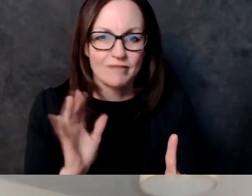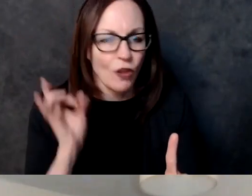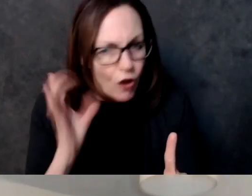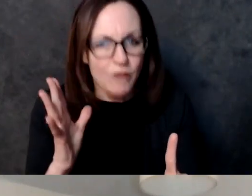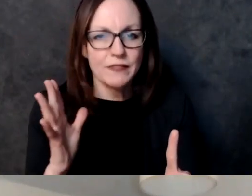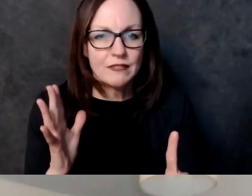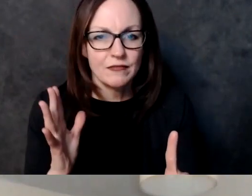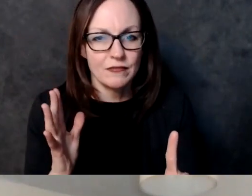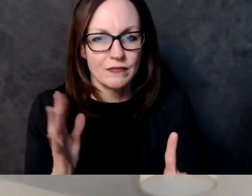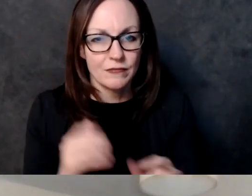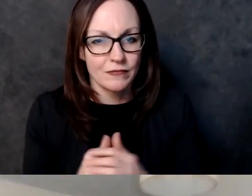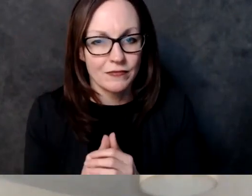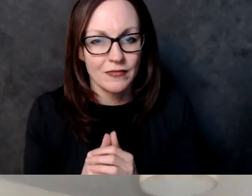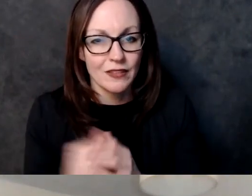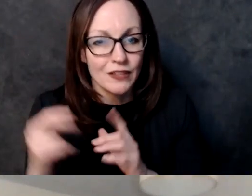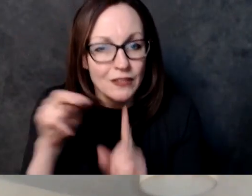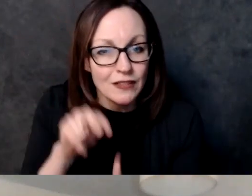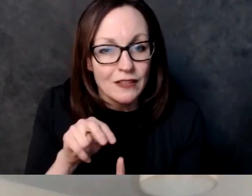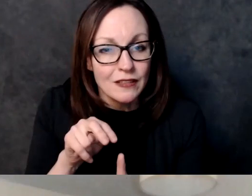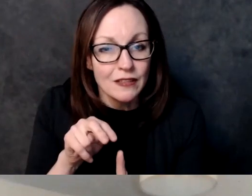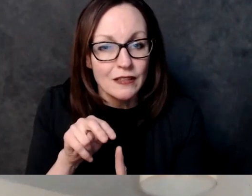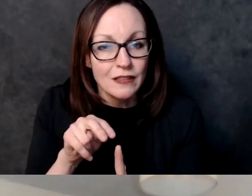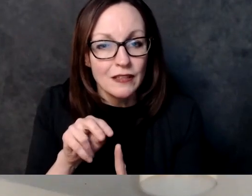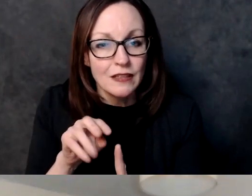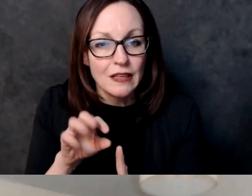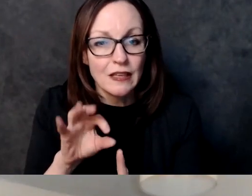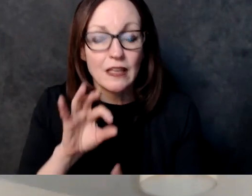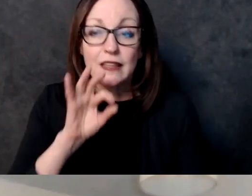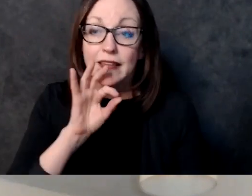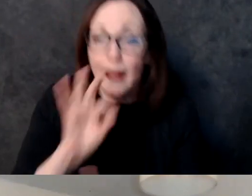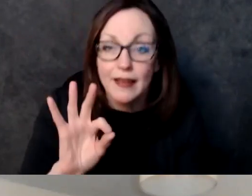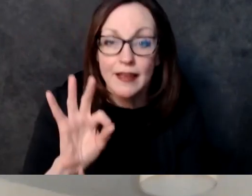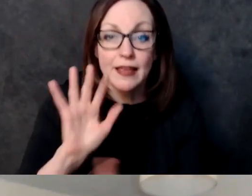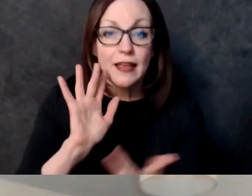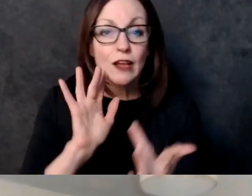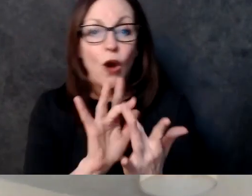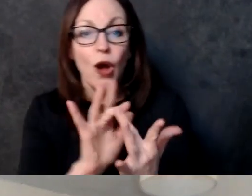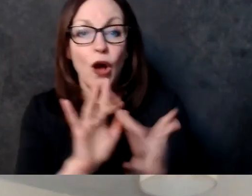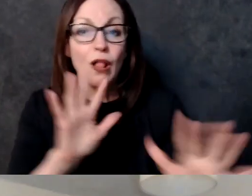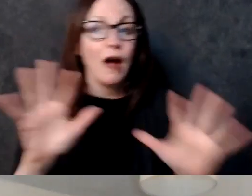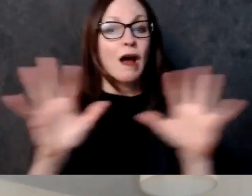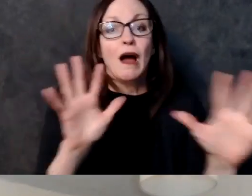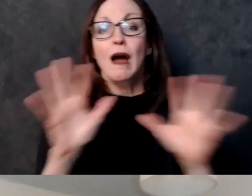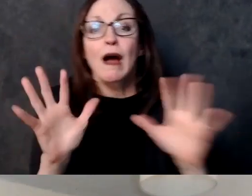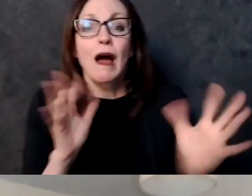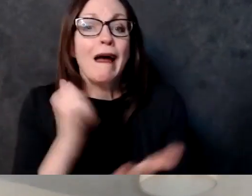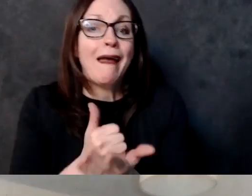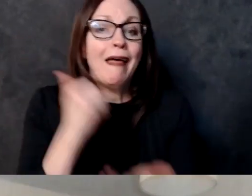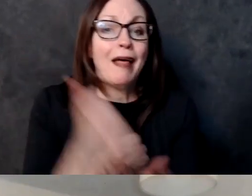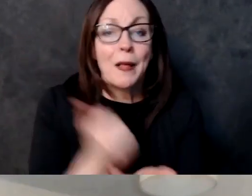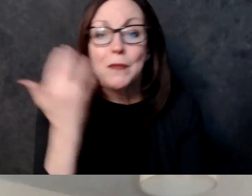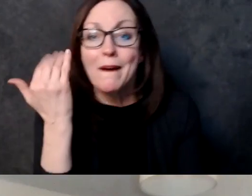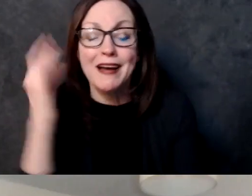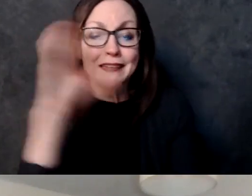like a child she's asking for her dad she's asking for a guardian so again